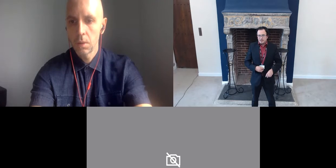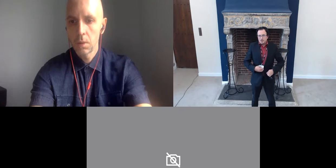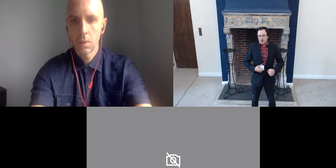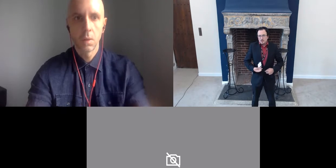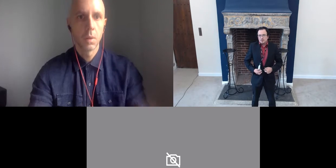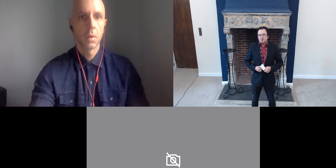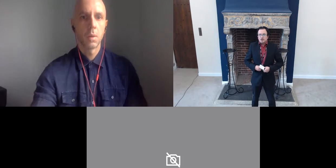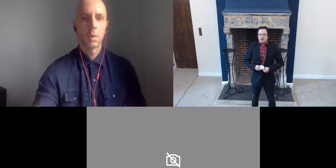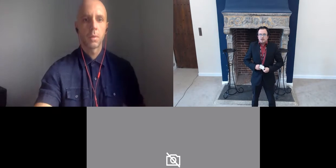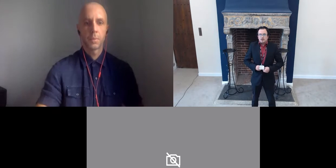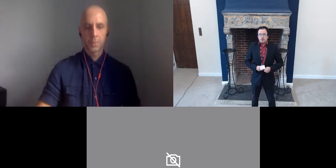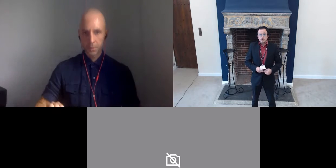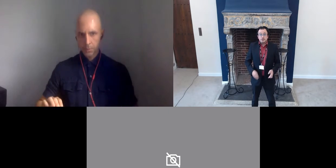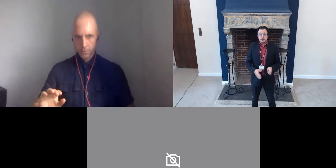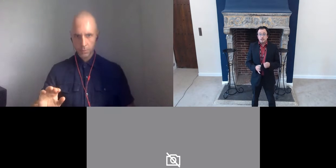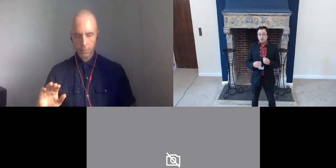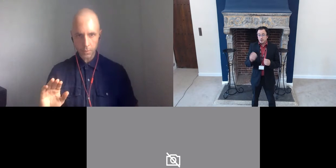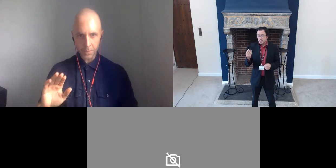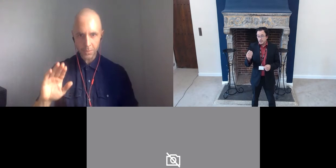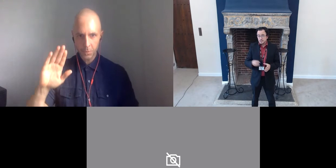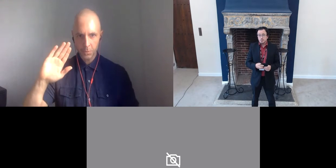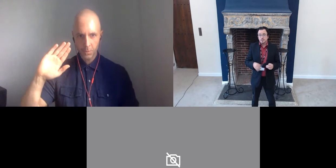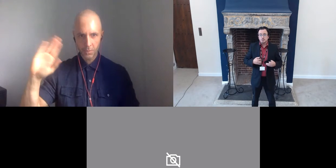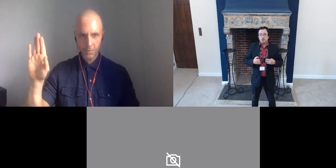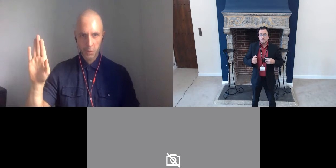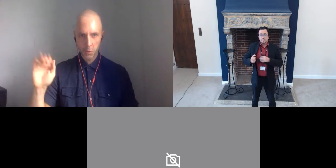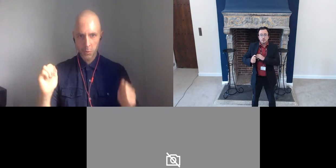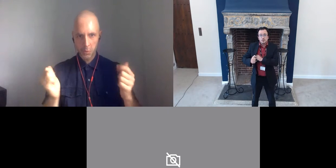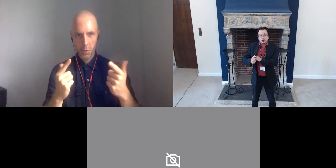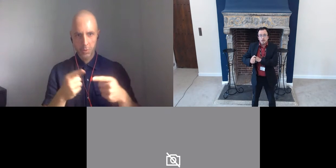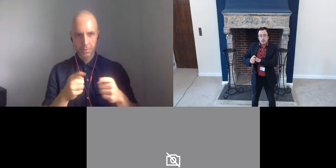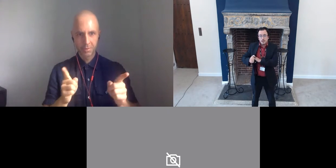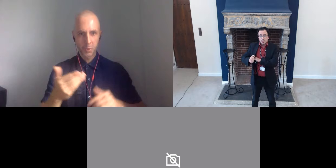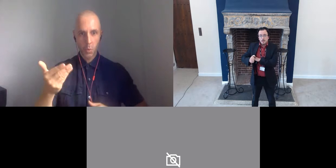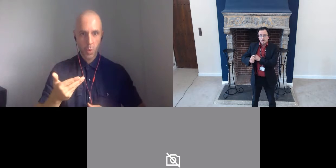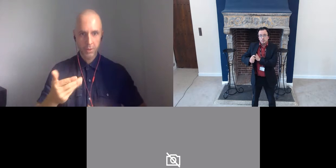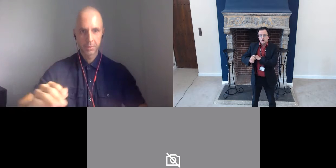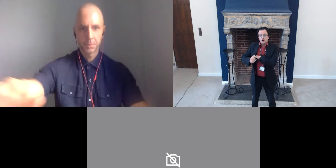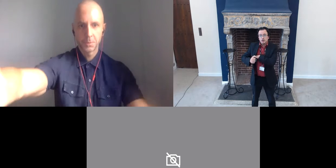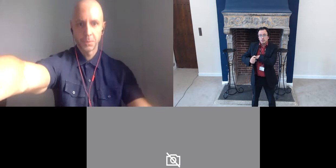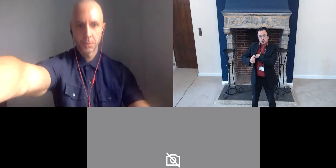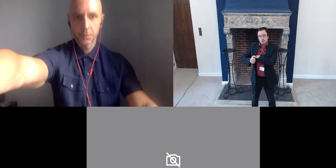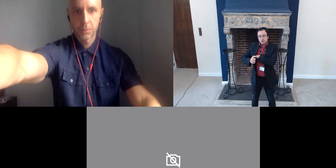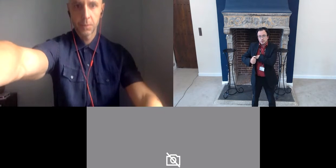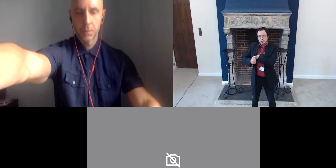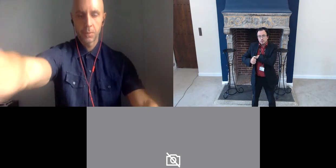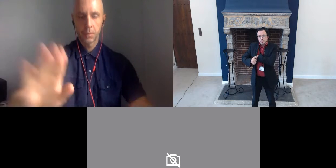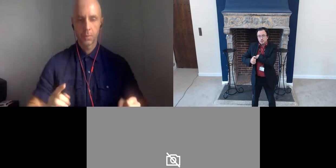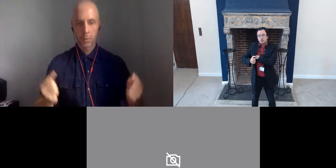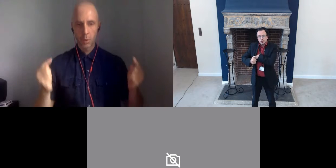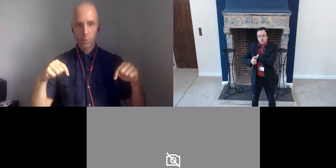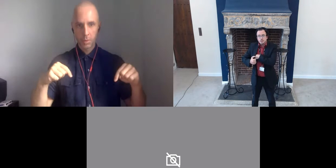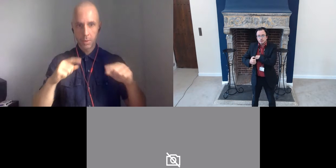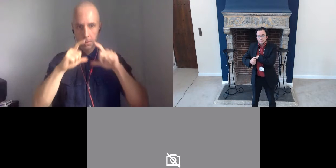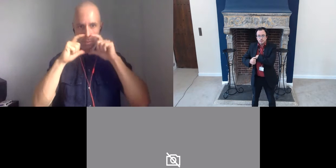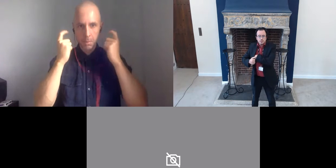Hello everybody and welcome. Of course I'm taking off my mask because we are here in the UK and we are of course continuing to